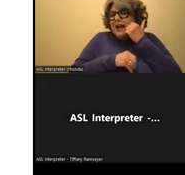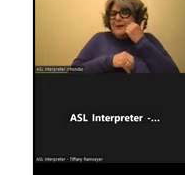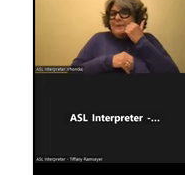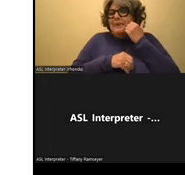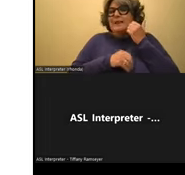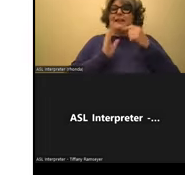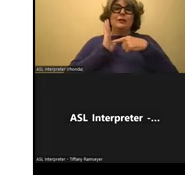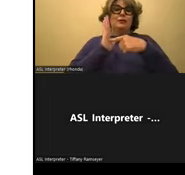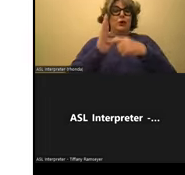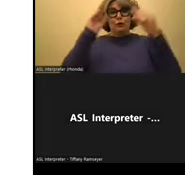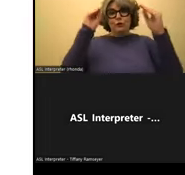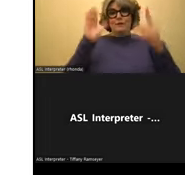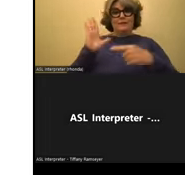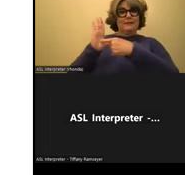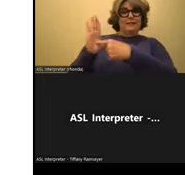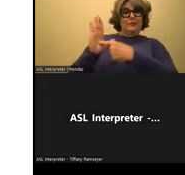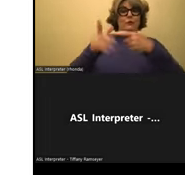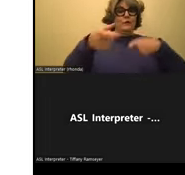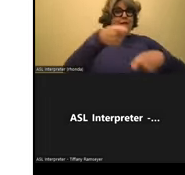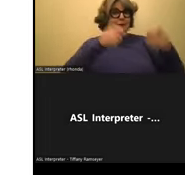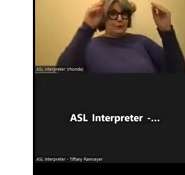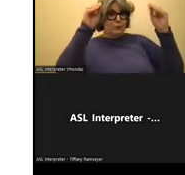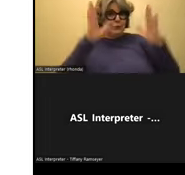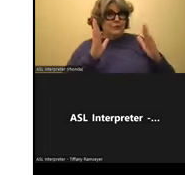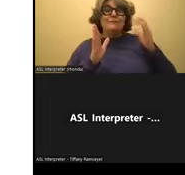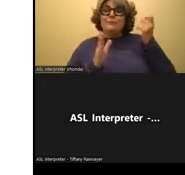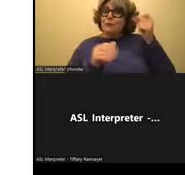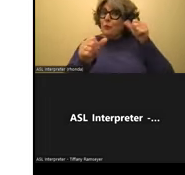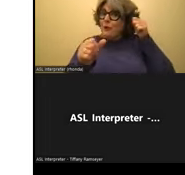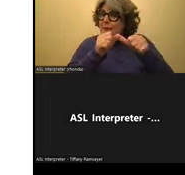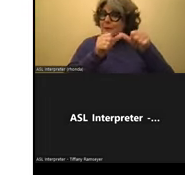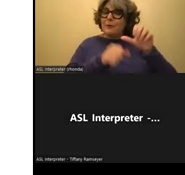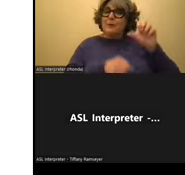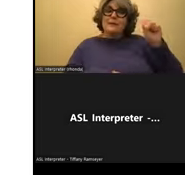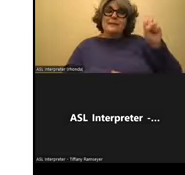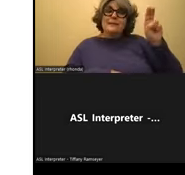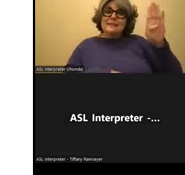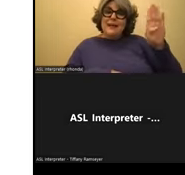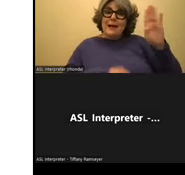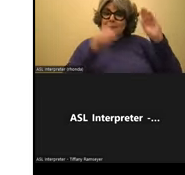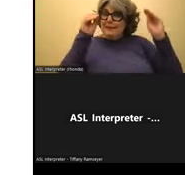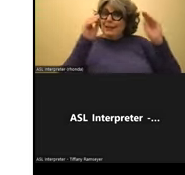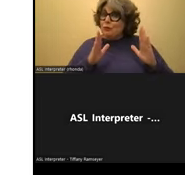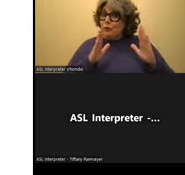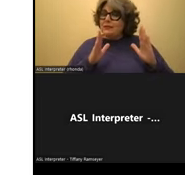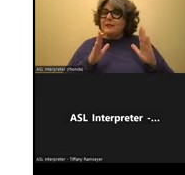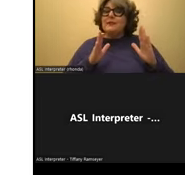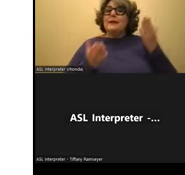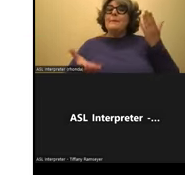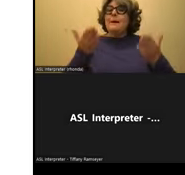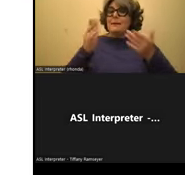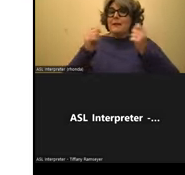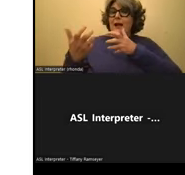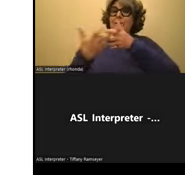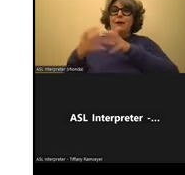can just kind of show it to the teacher or to the substitute because also with substitutes, they have to advocate for themselves as well. So then they have their accommodations